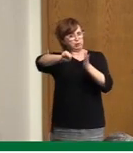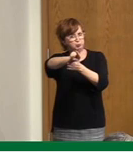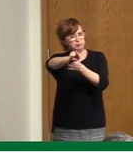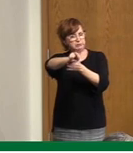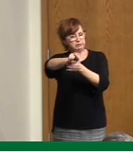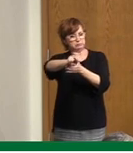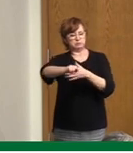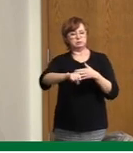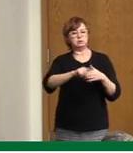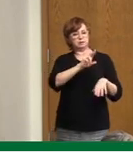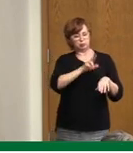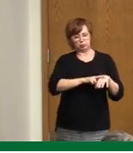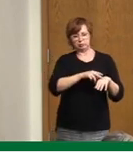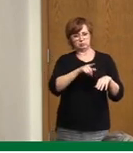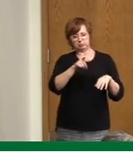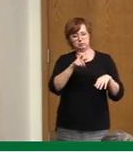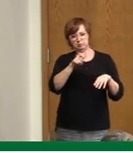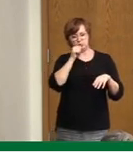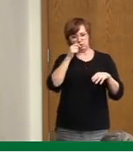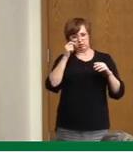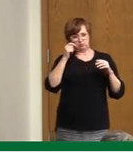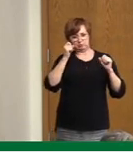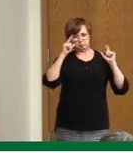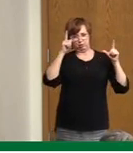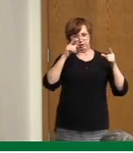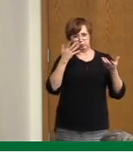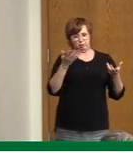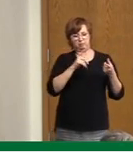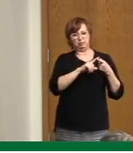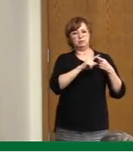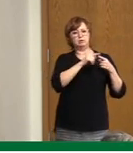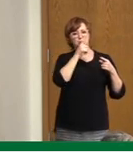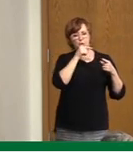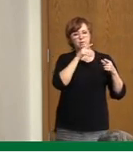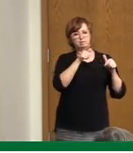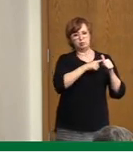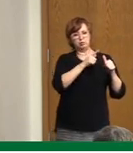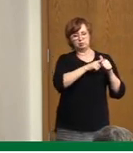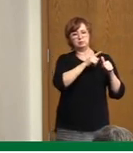long-term care and personal care homes to receive the first vaccines.